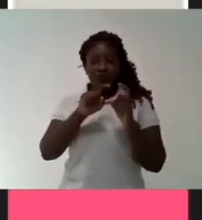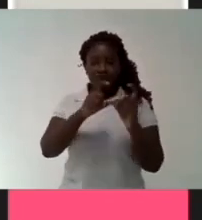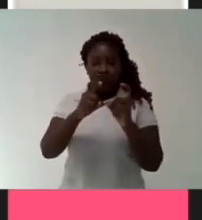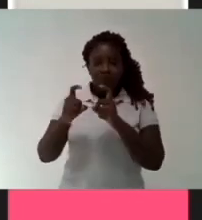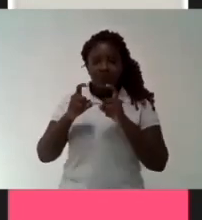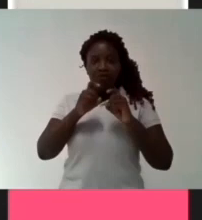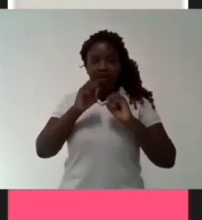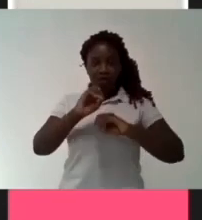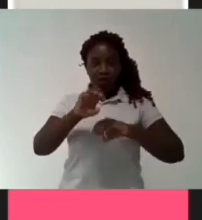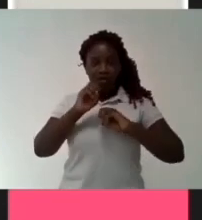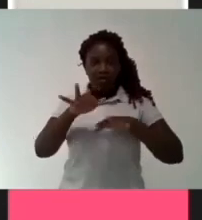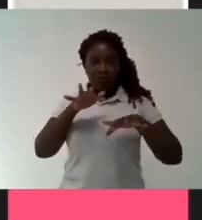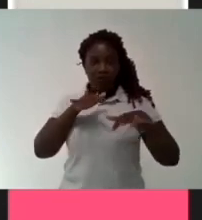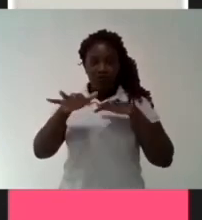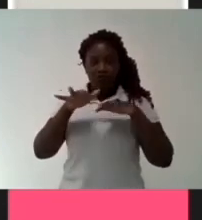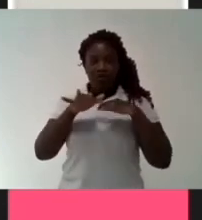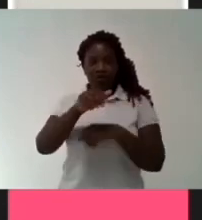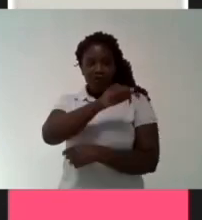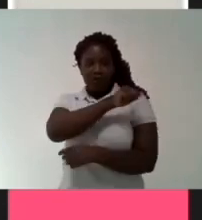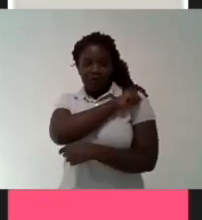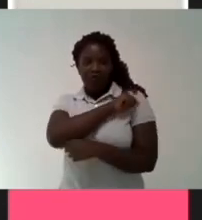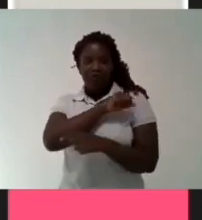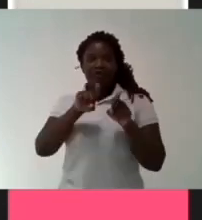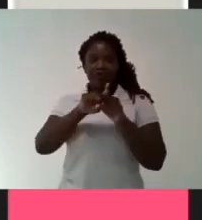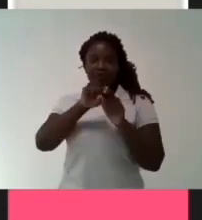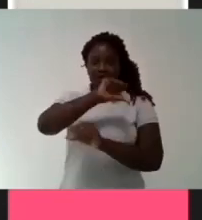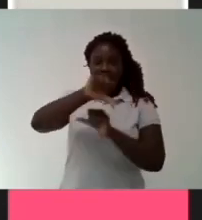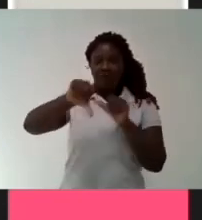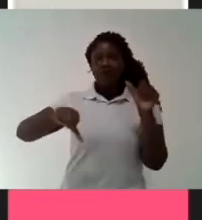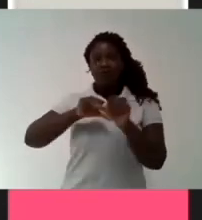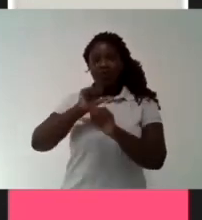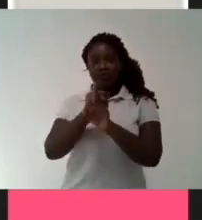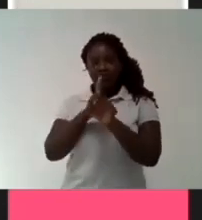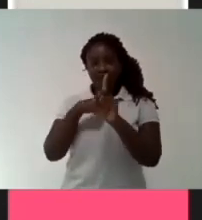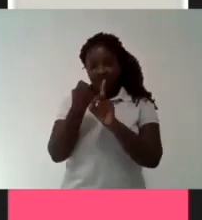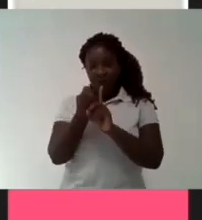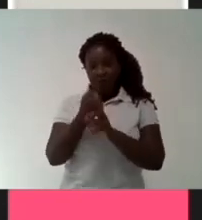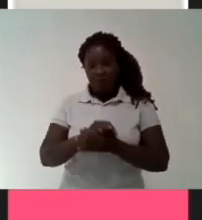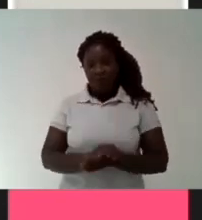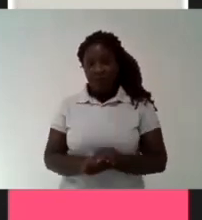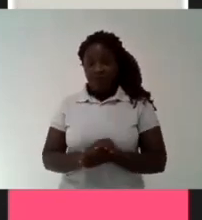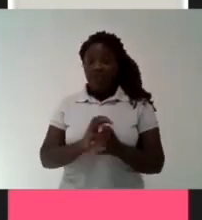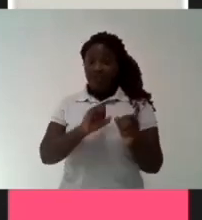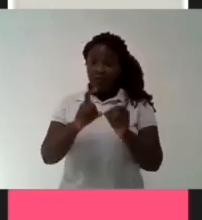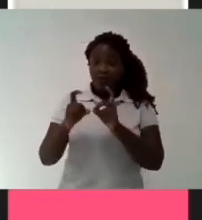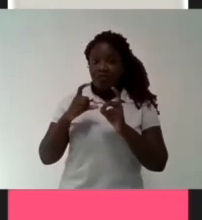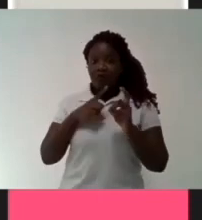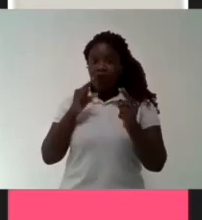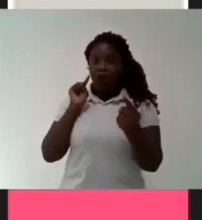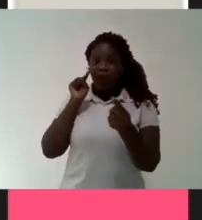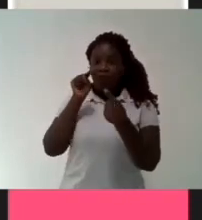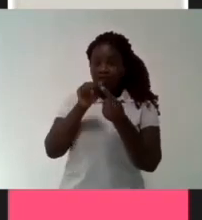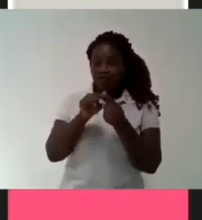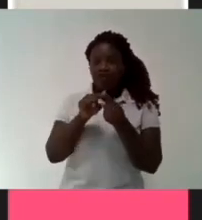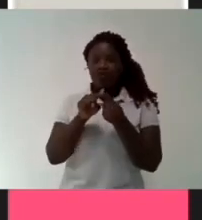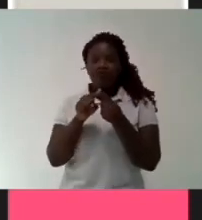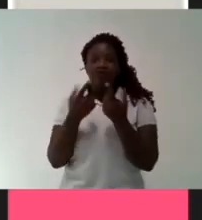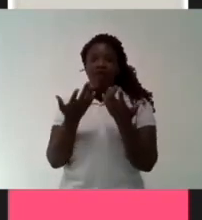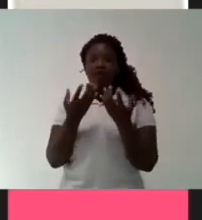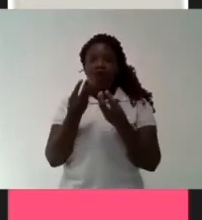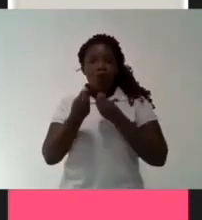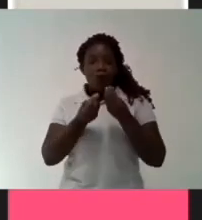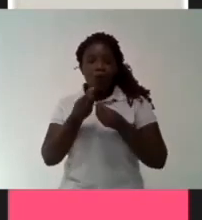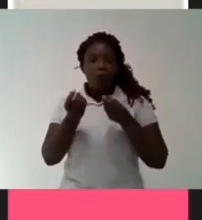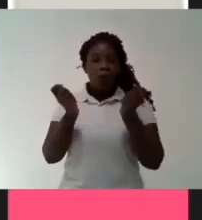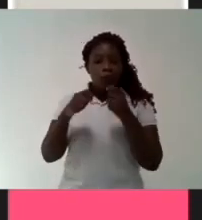University in the UK And I am also the President of the Cambridge University in the UK Brazilian Society On behalf